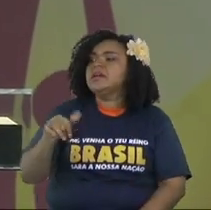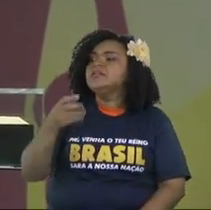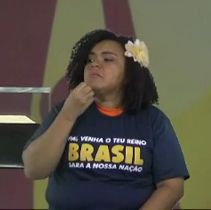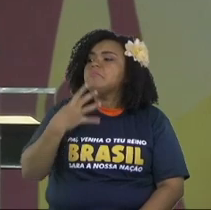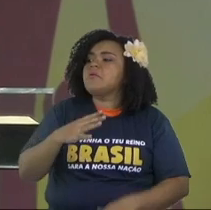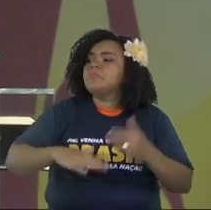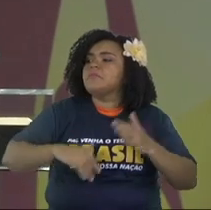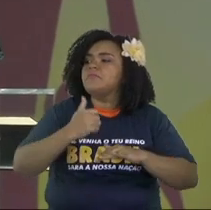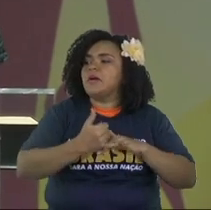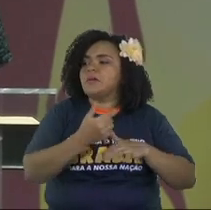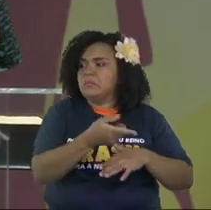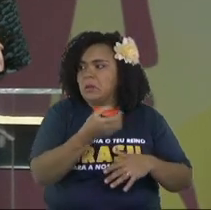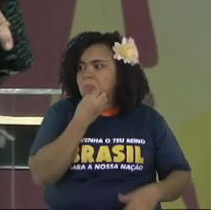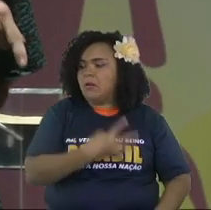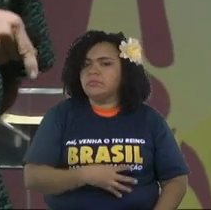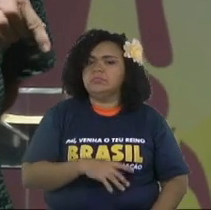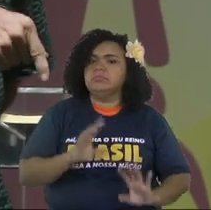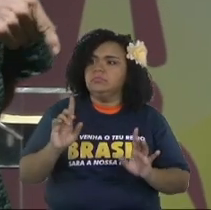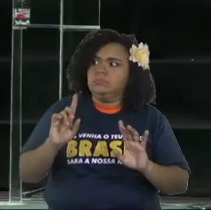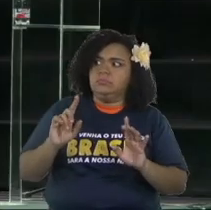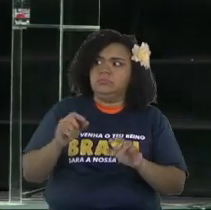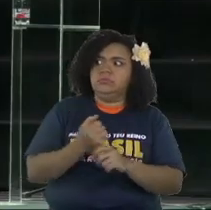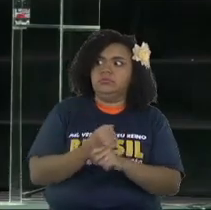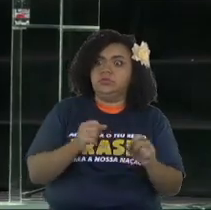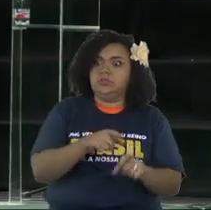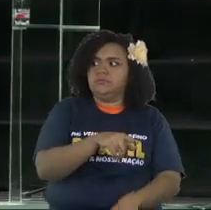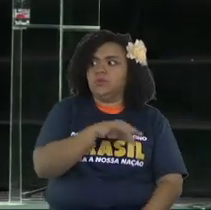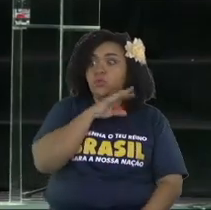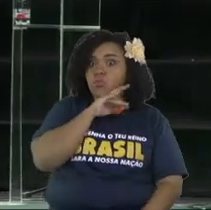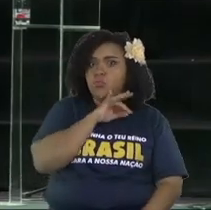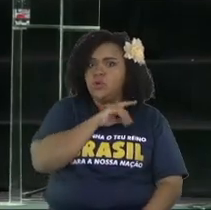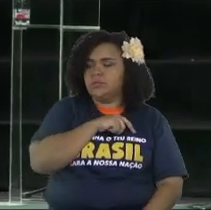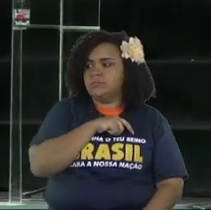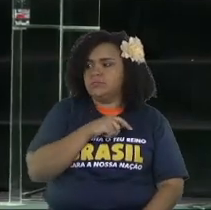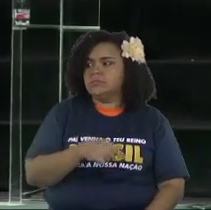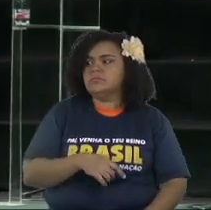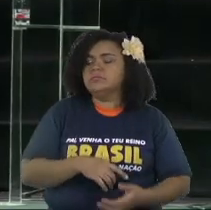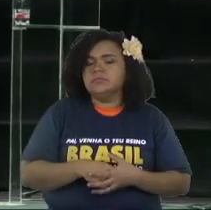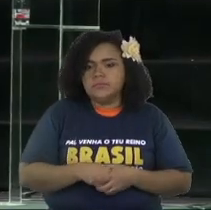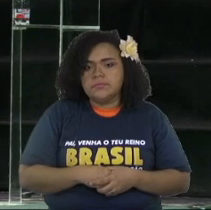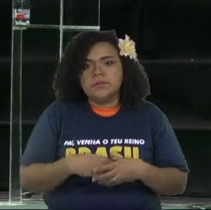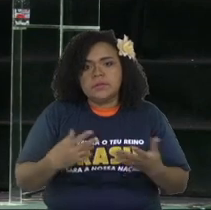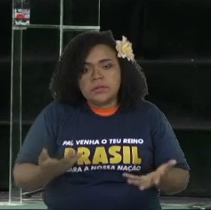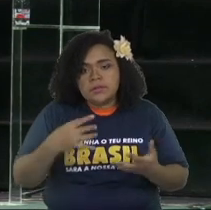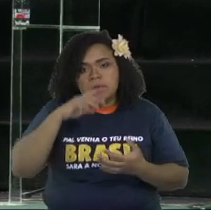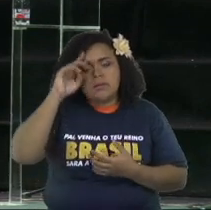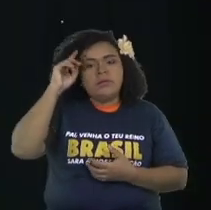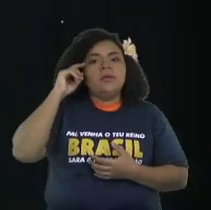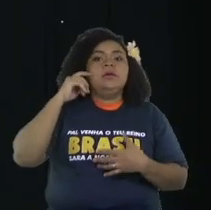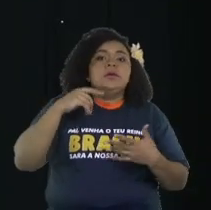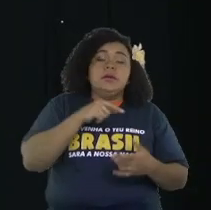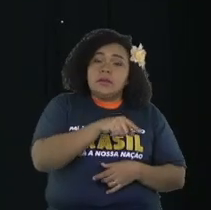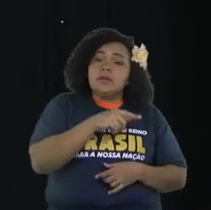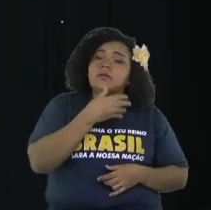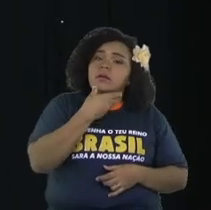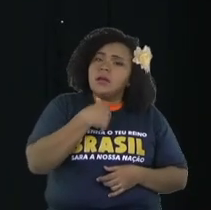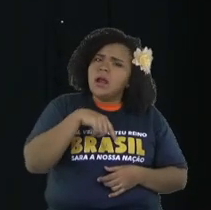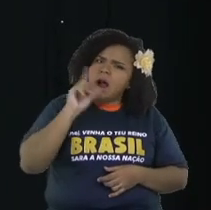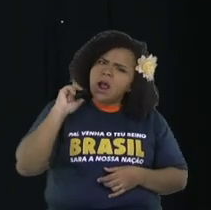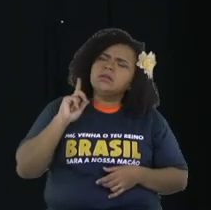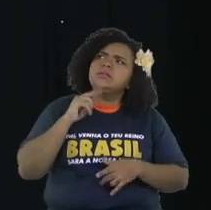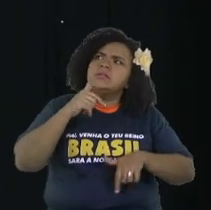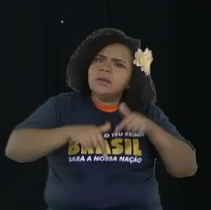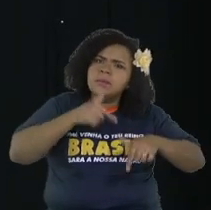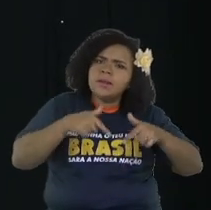Know what I'm saying? You know what? Because he stopped doing things for us for Jesus. He stopped doing things